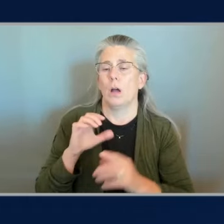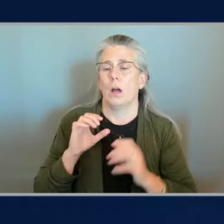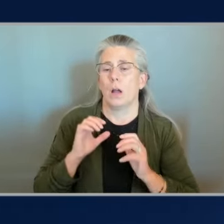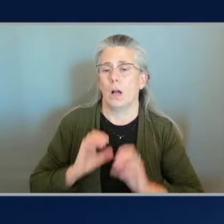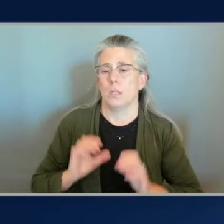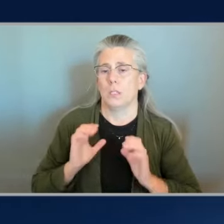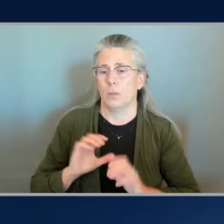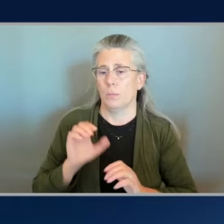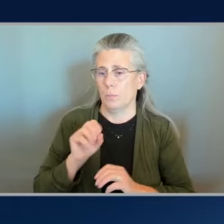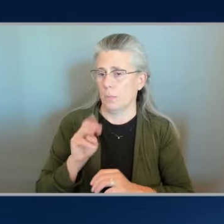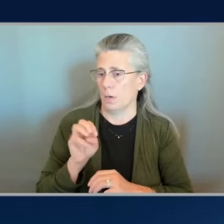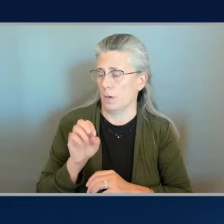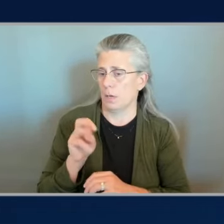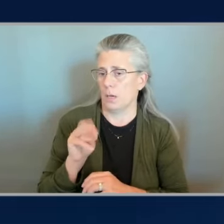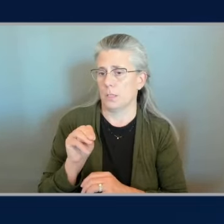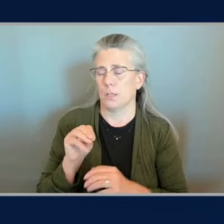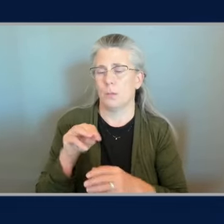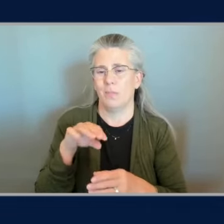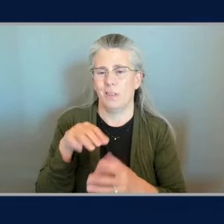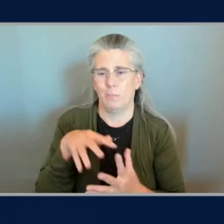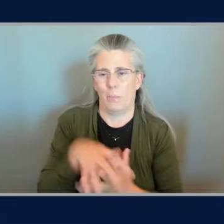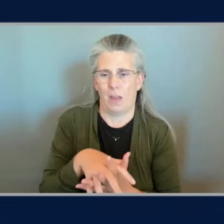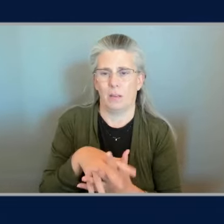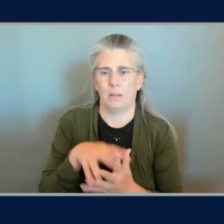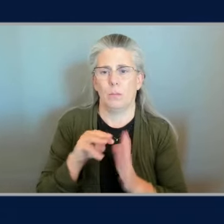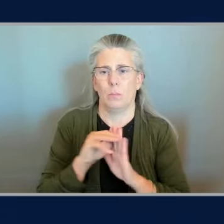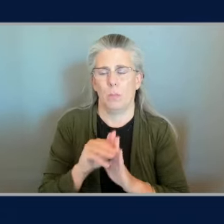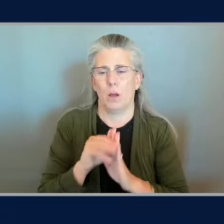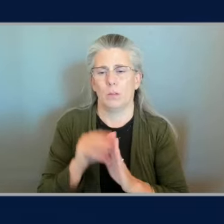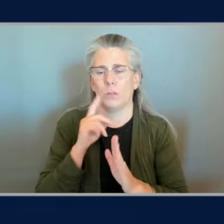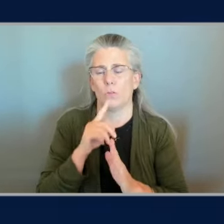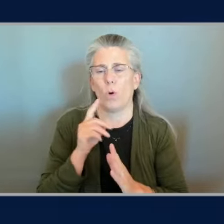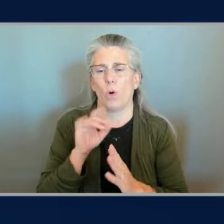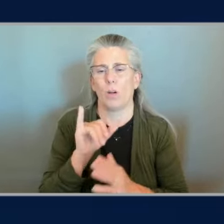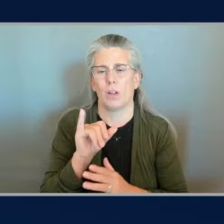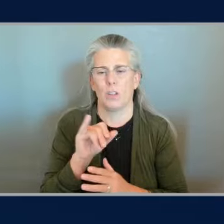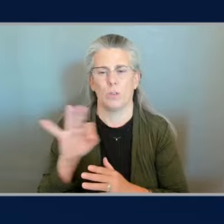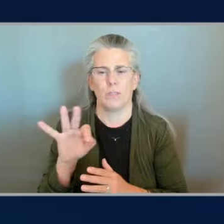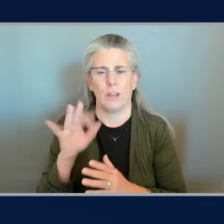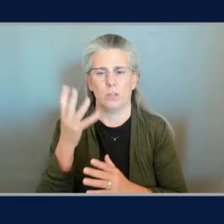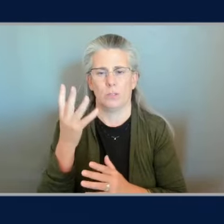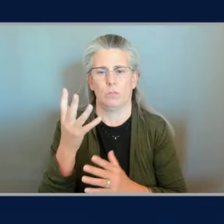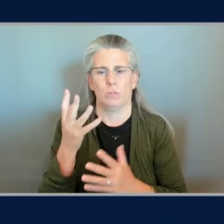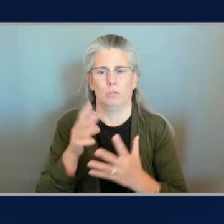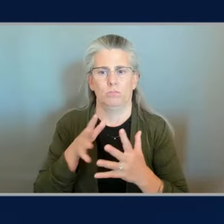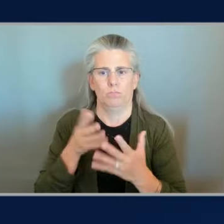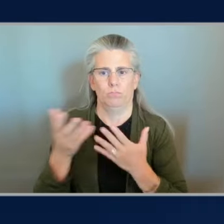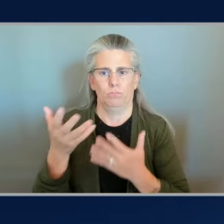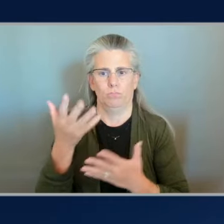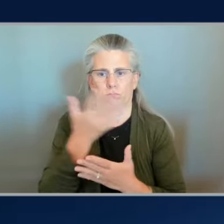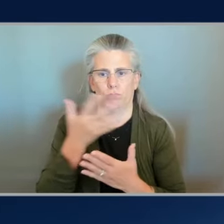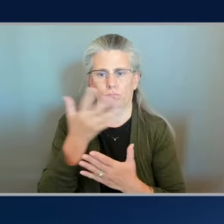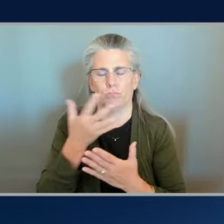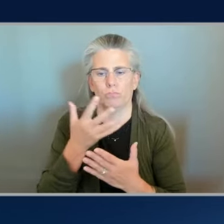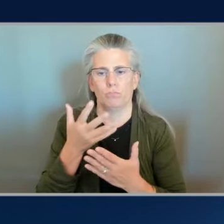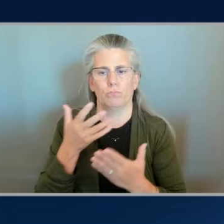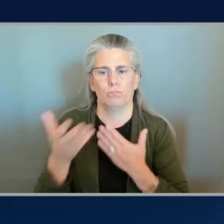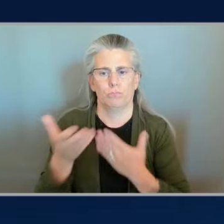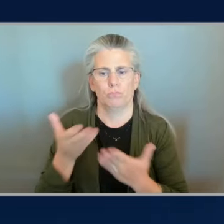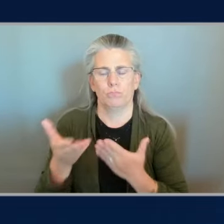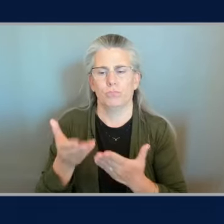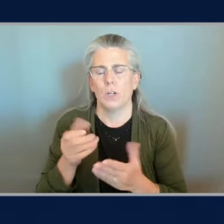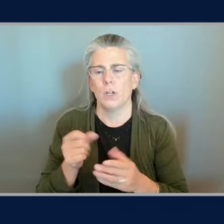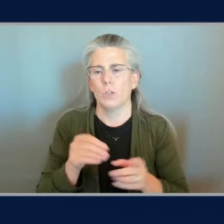hugging face to um you know test into some of that so for us that's really how we've been able to